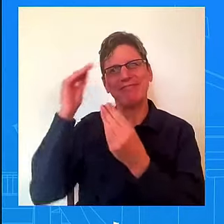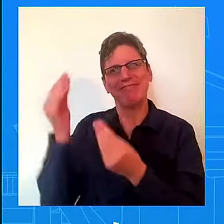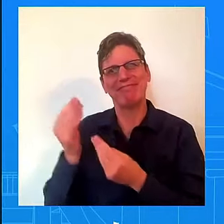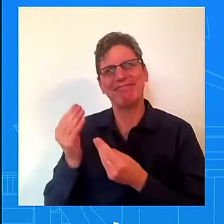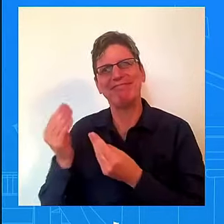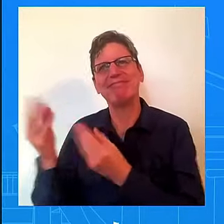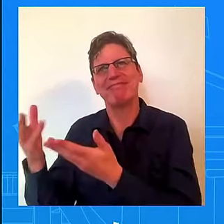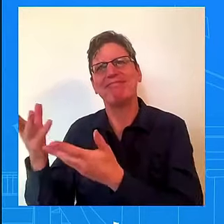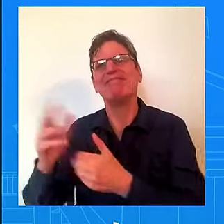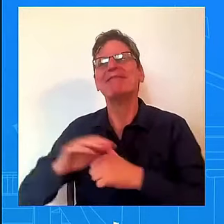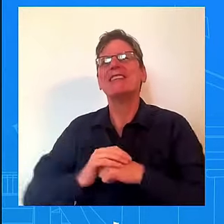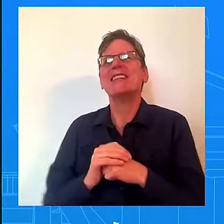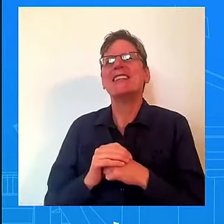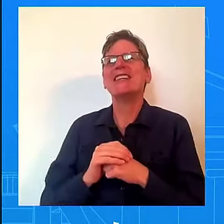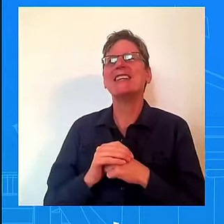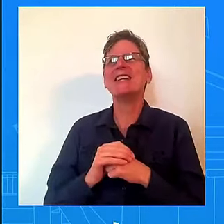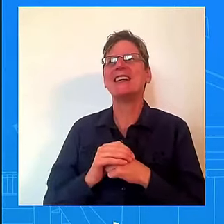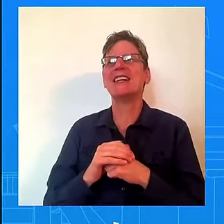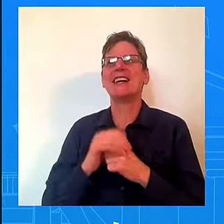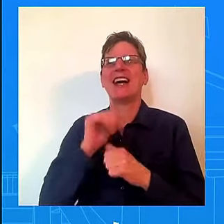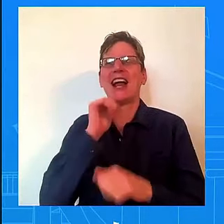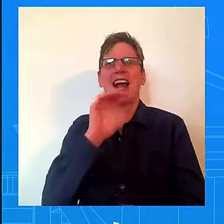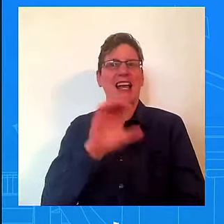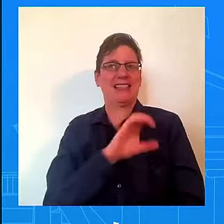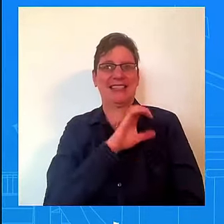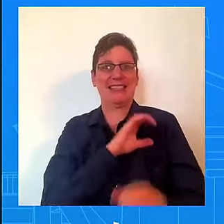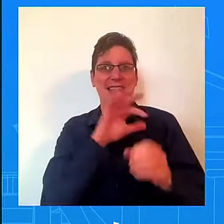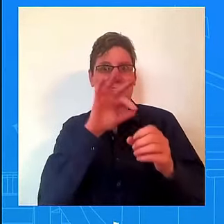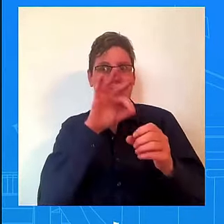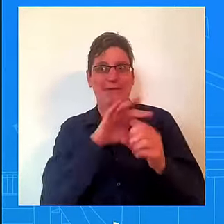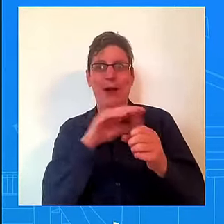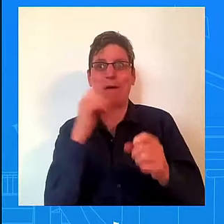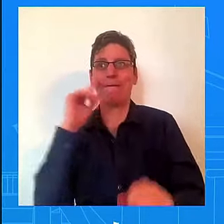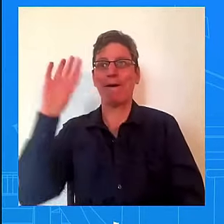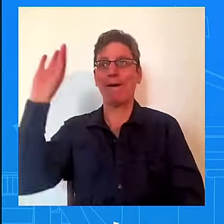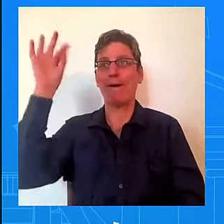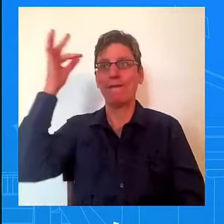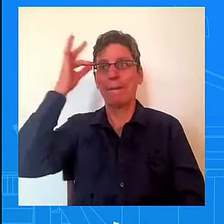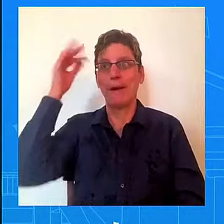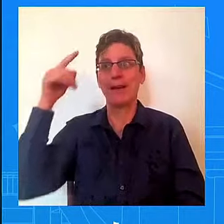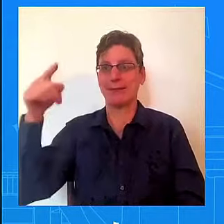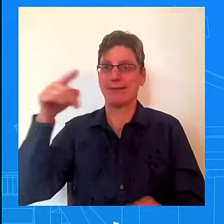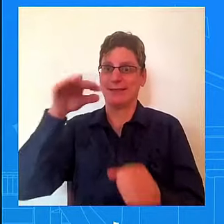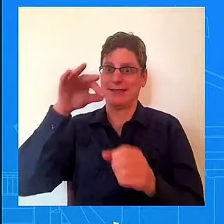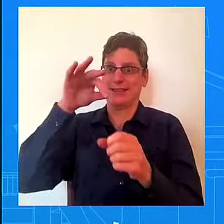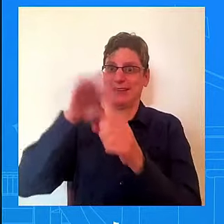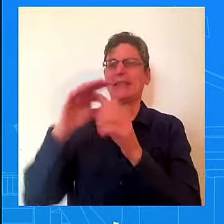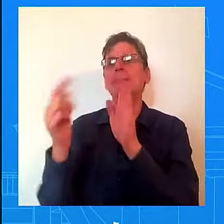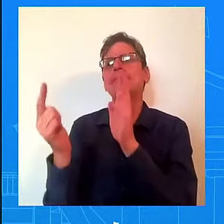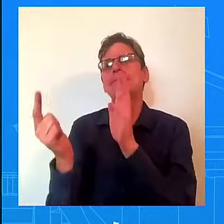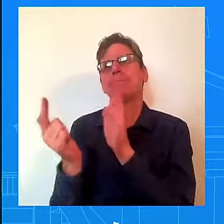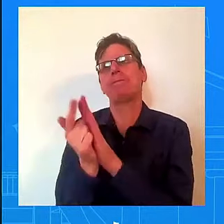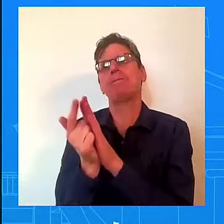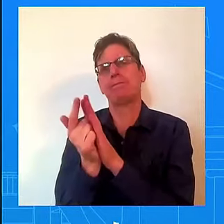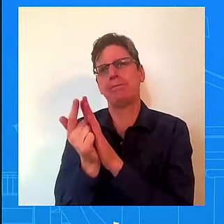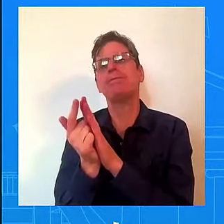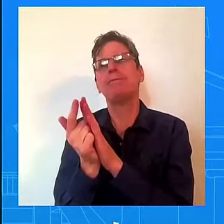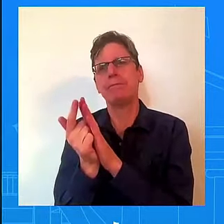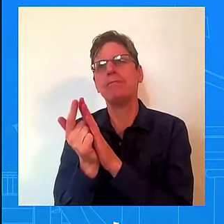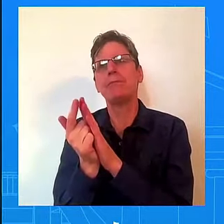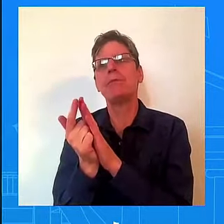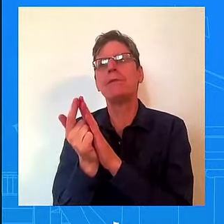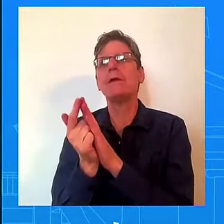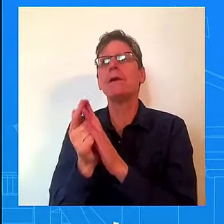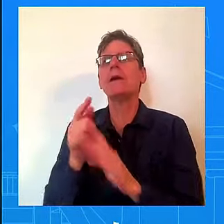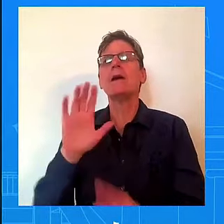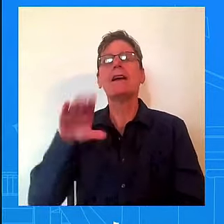illegal. If congressional Republicans truly cared, if they really cared about fixing the broken immigration system and securing our border, they